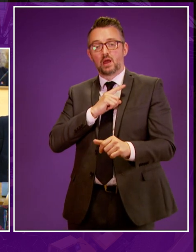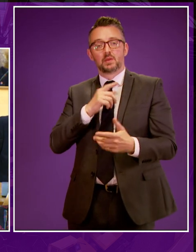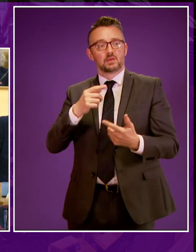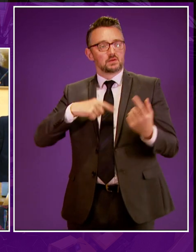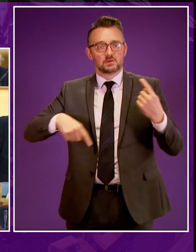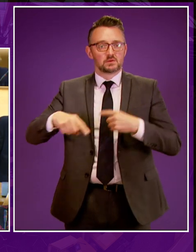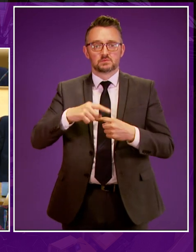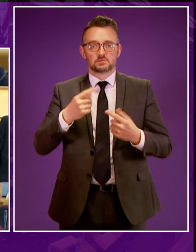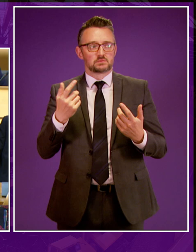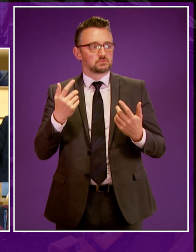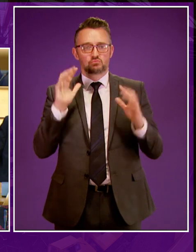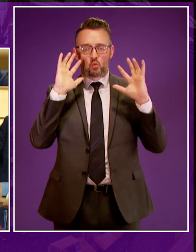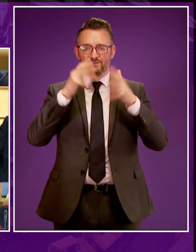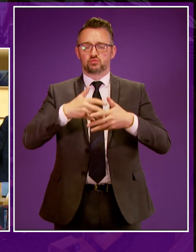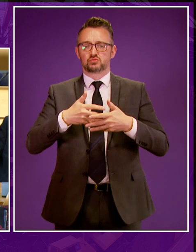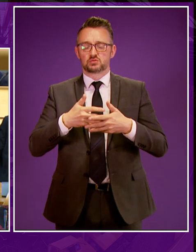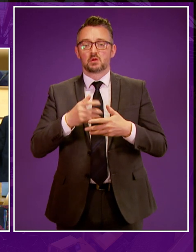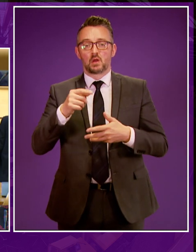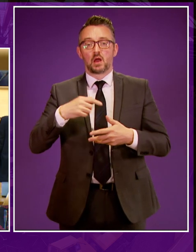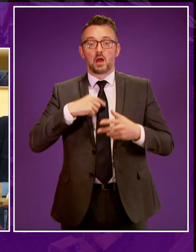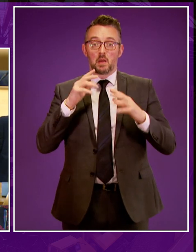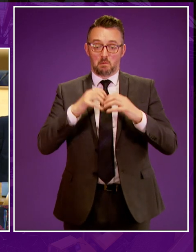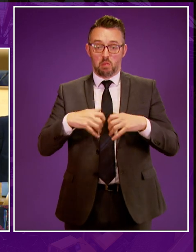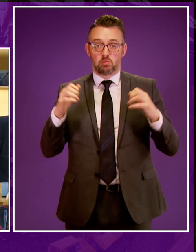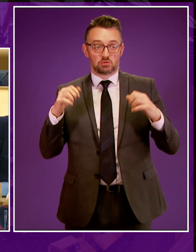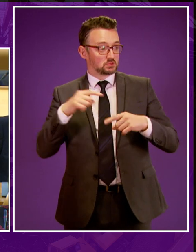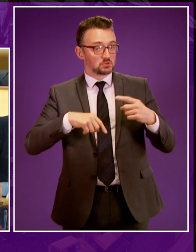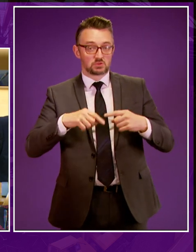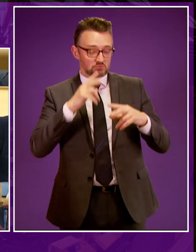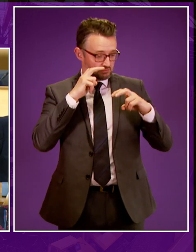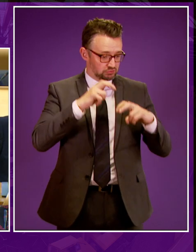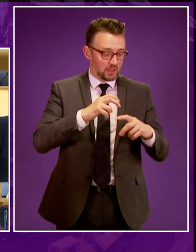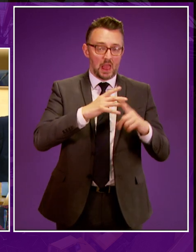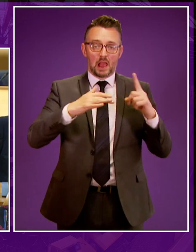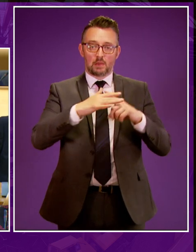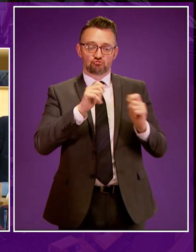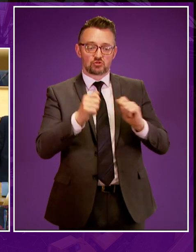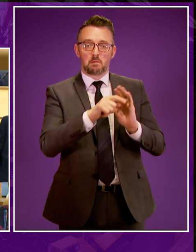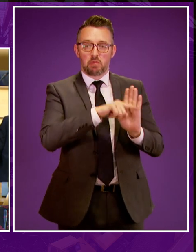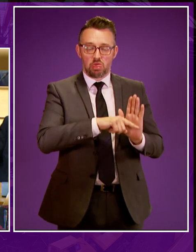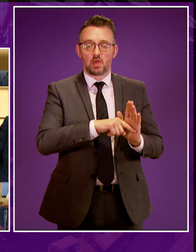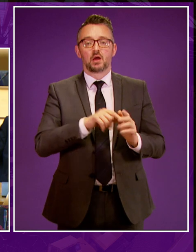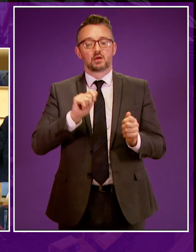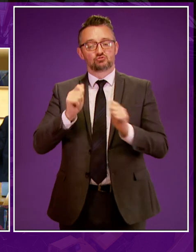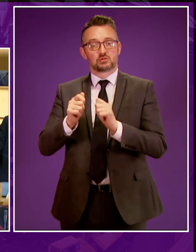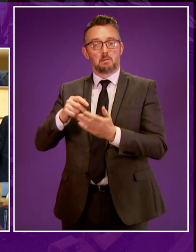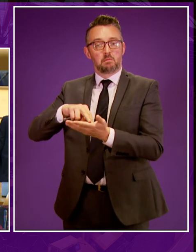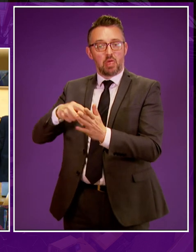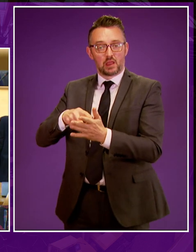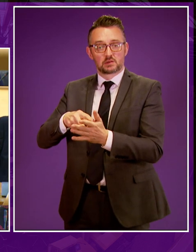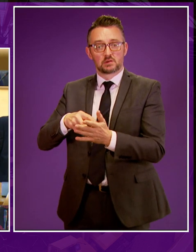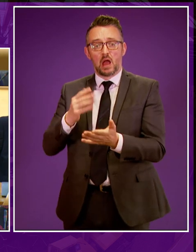left everyone in the dark. As this Parliament scrutinises the climate change bill, the climate change plan and the energy strategy, it is